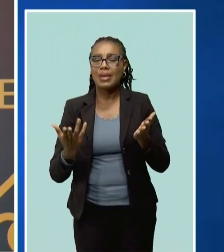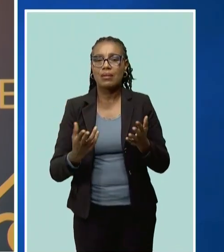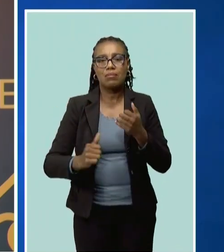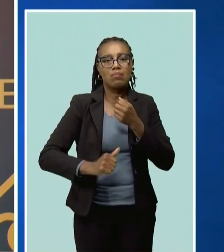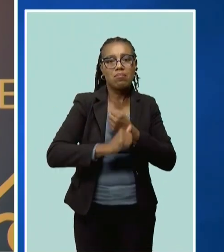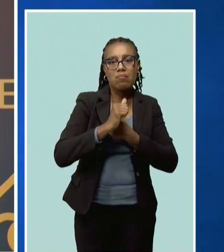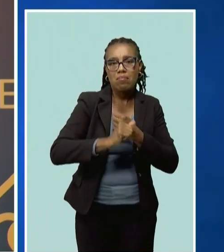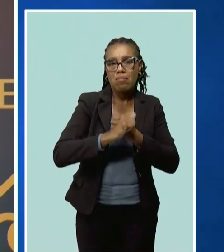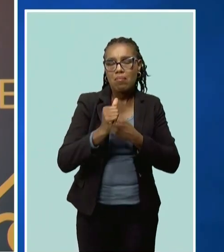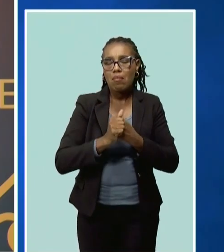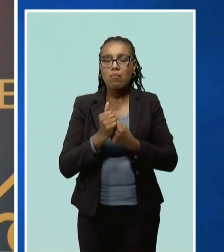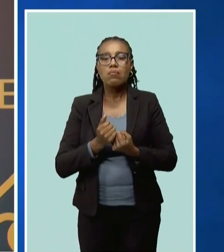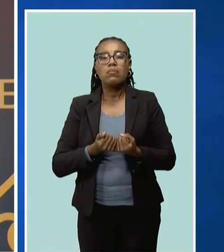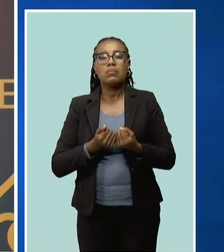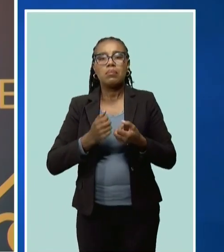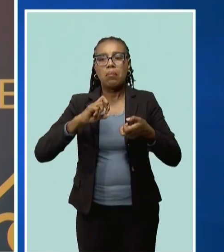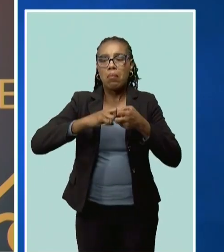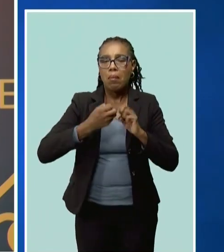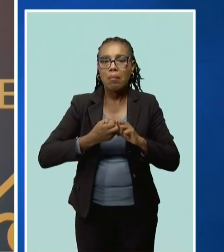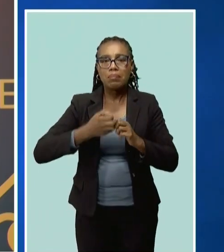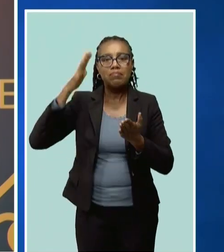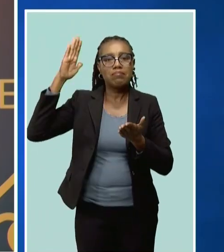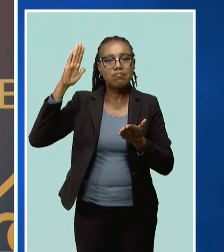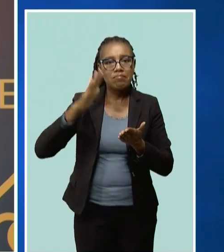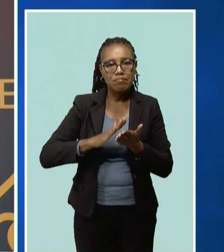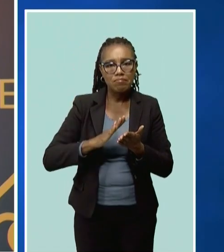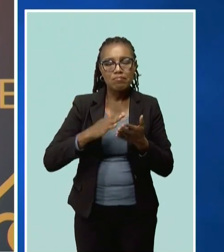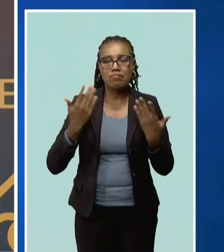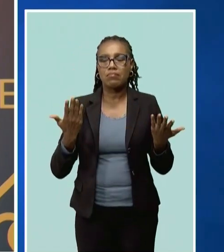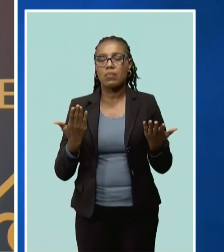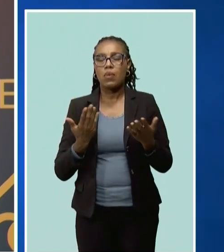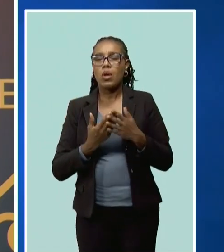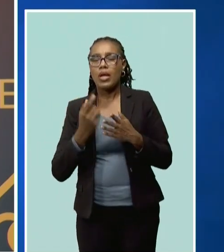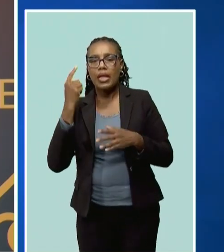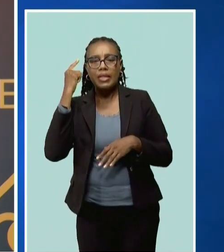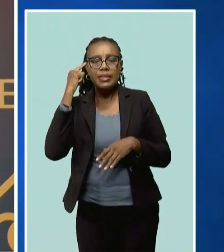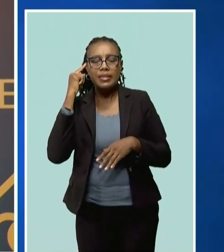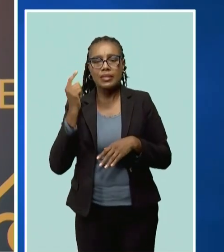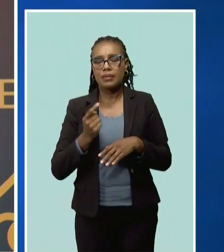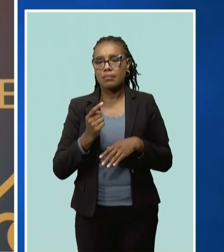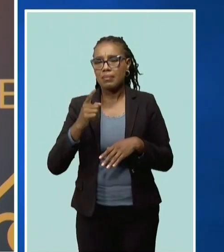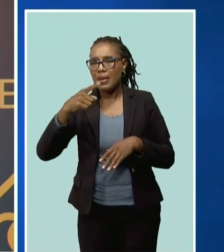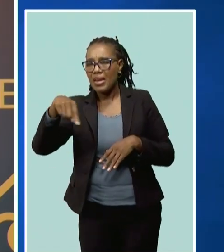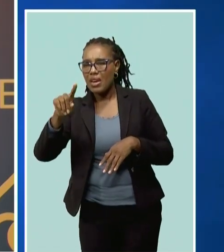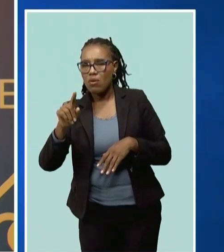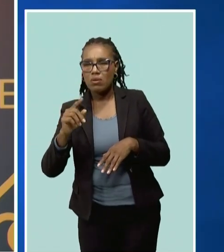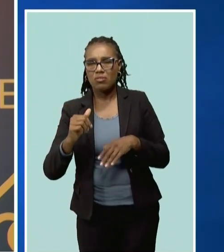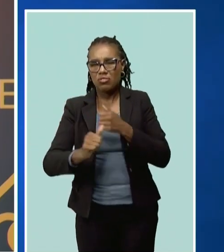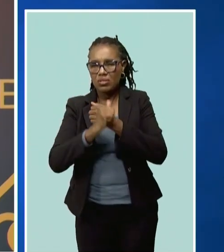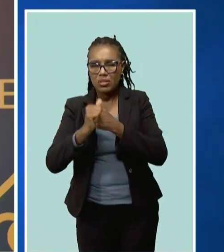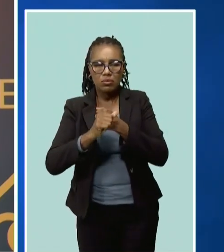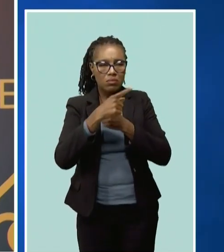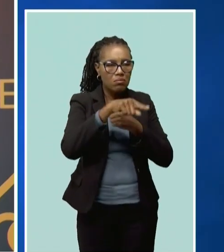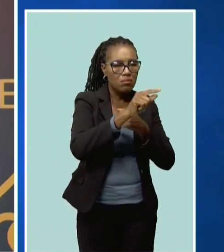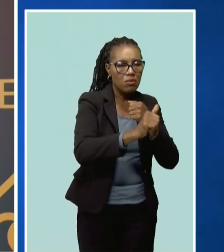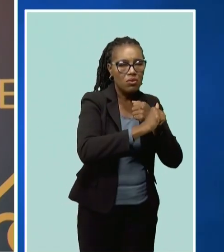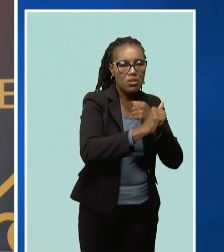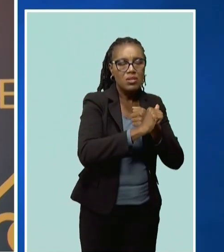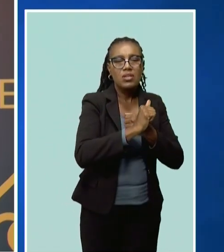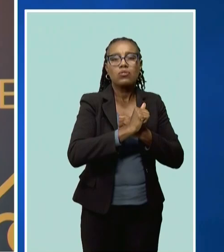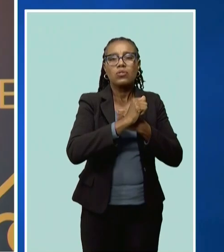reduction plans, designating and mapping tsunami hazard zones, developing